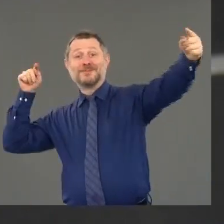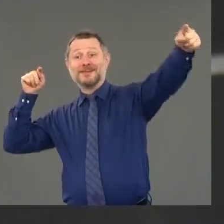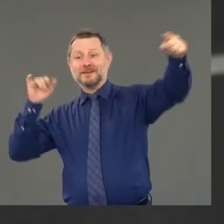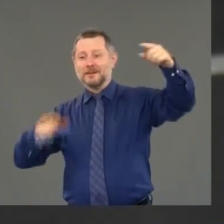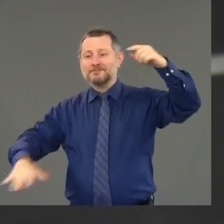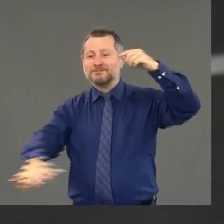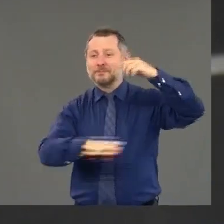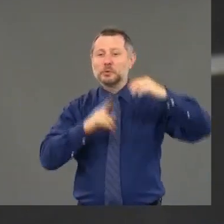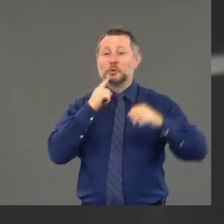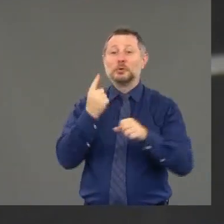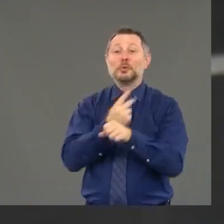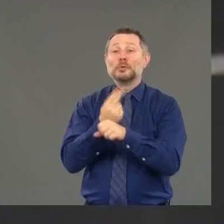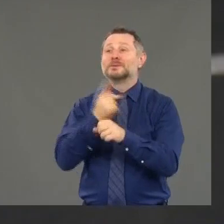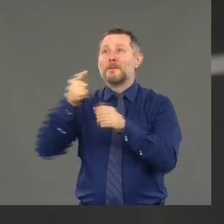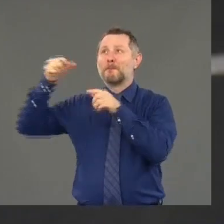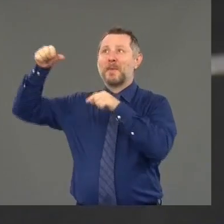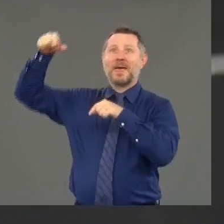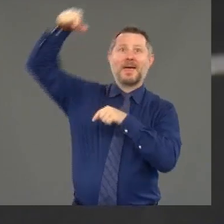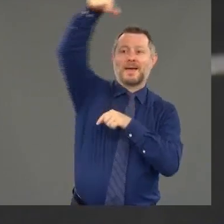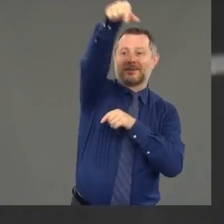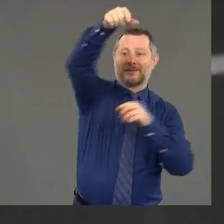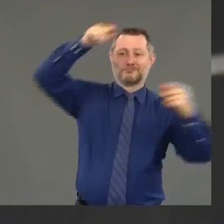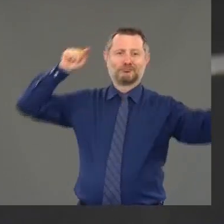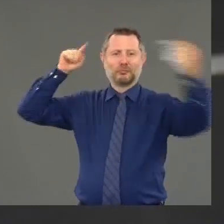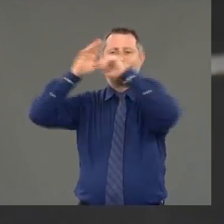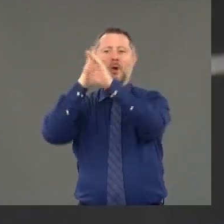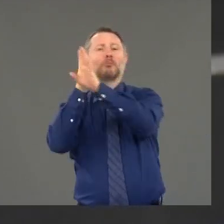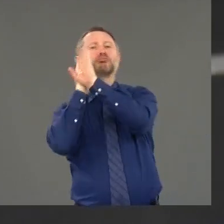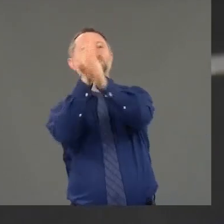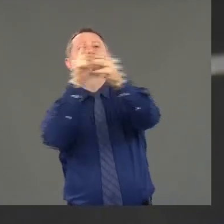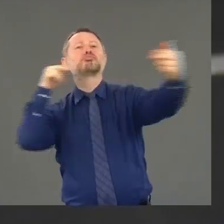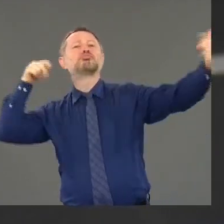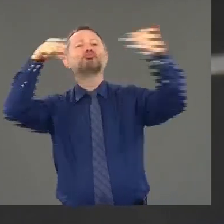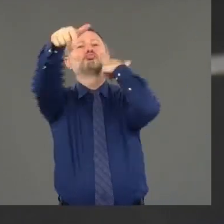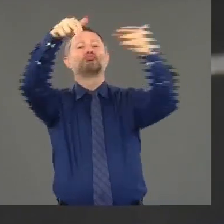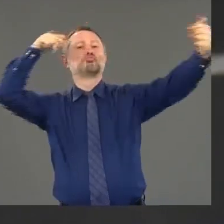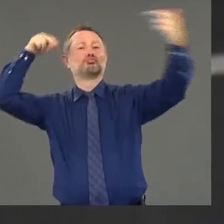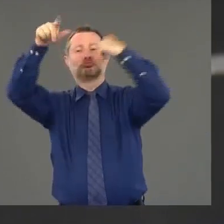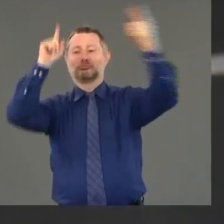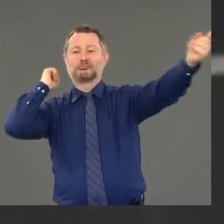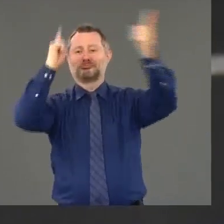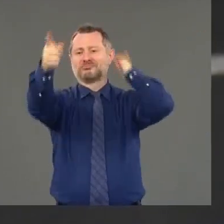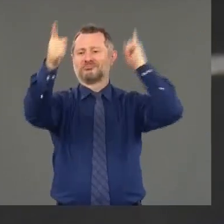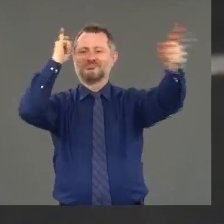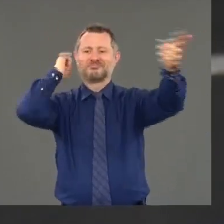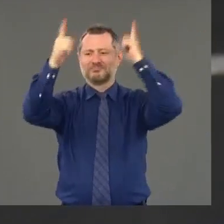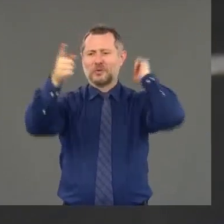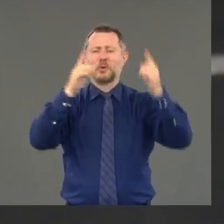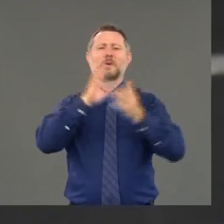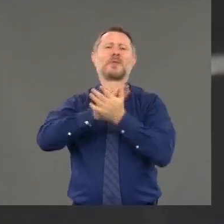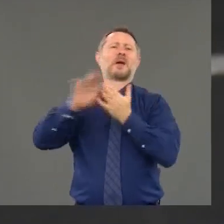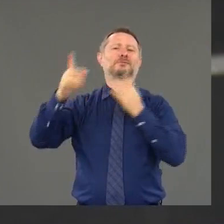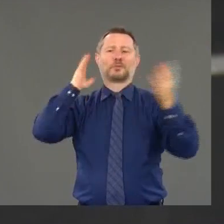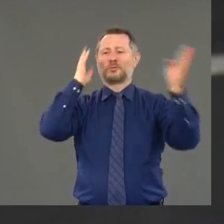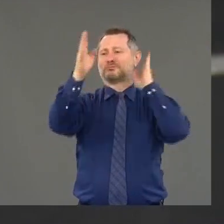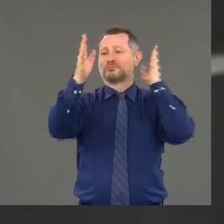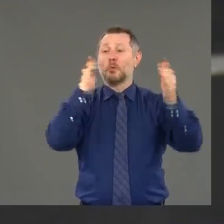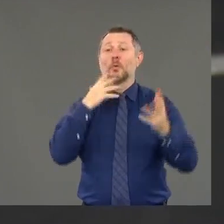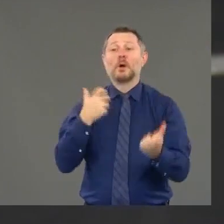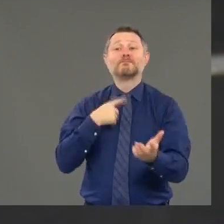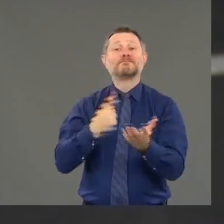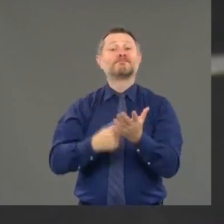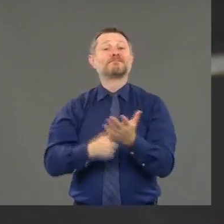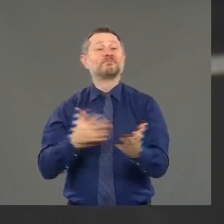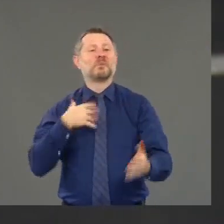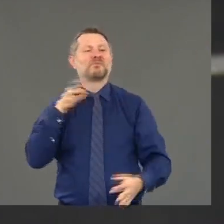to see people coming to enjoy the bridge even more. So it's a pleasure to be with all of them today. Let's talk about some of the facts